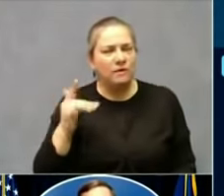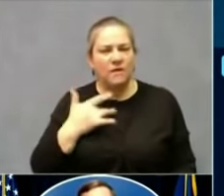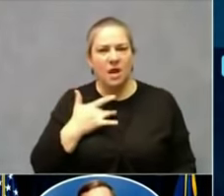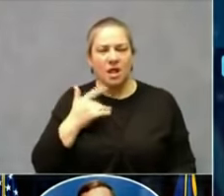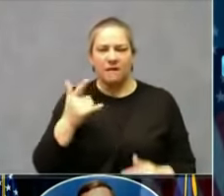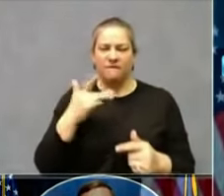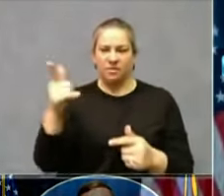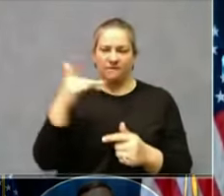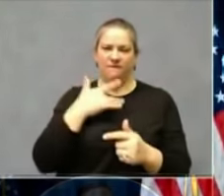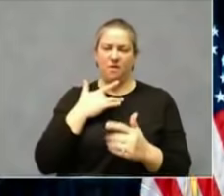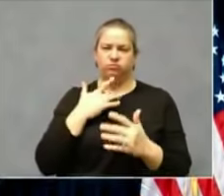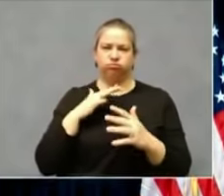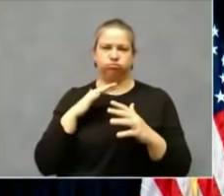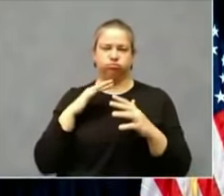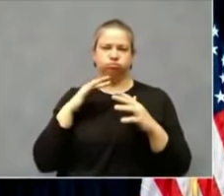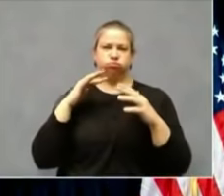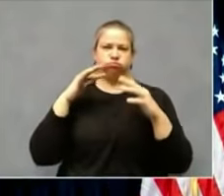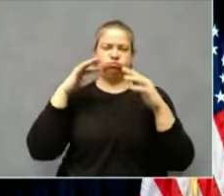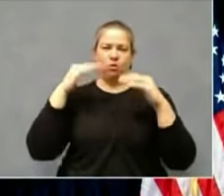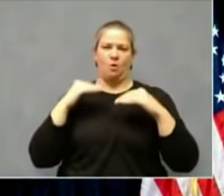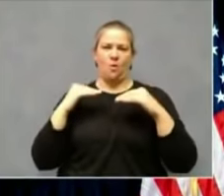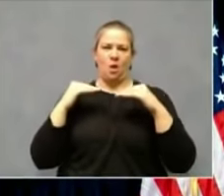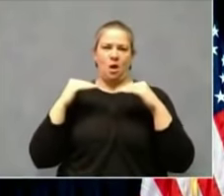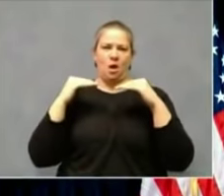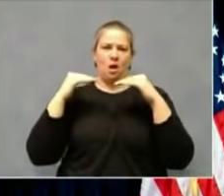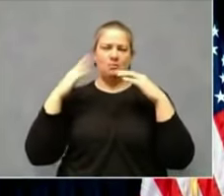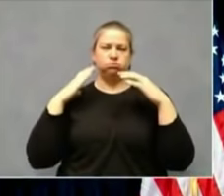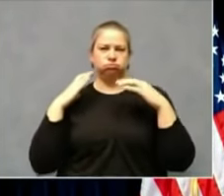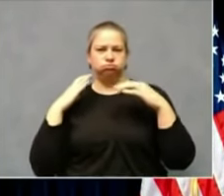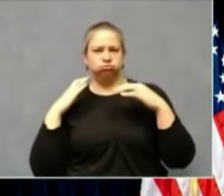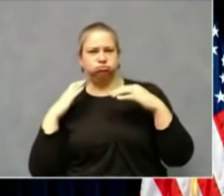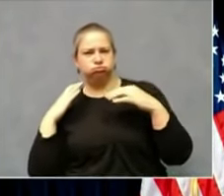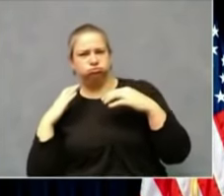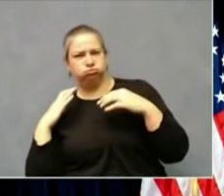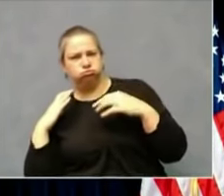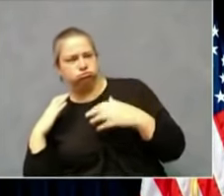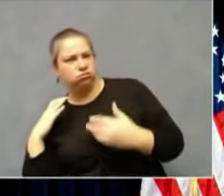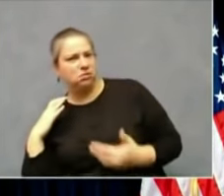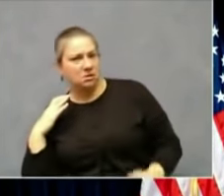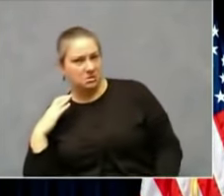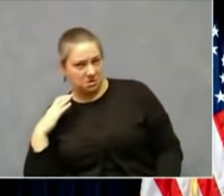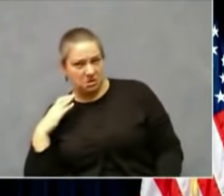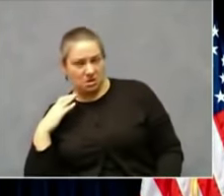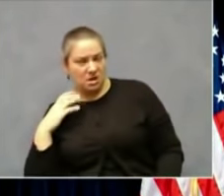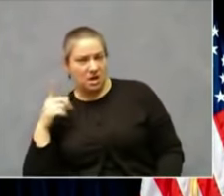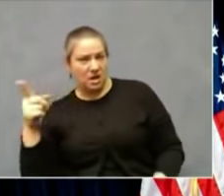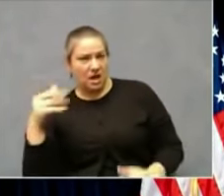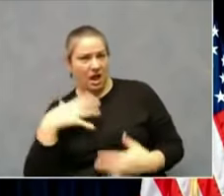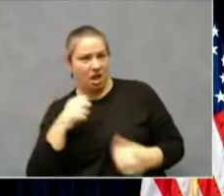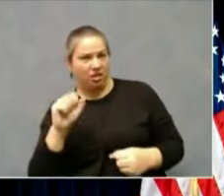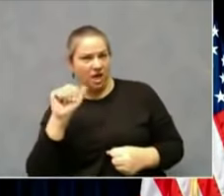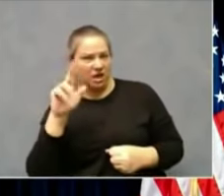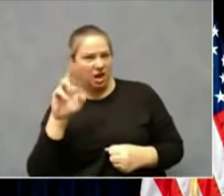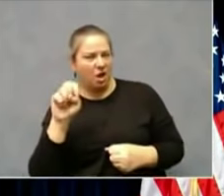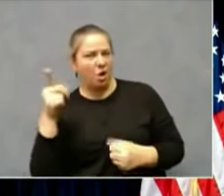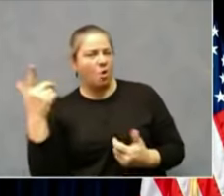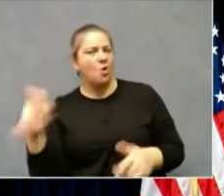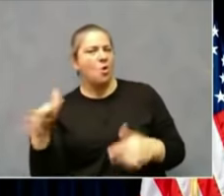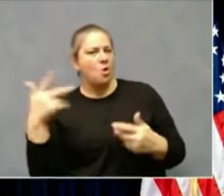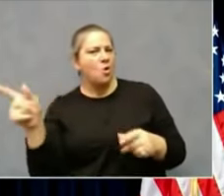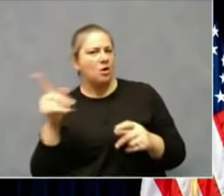two weeks on a system that is already facing these problems? The answer